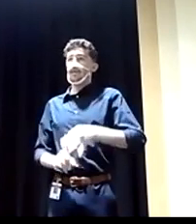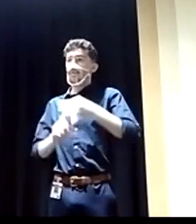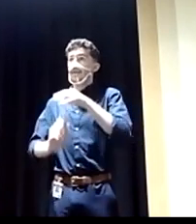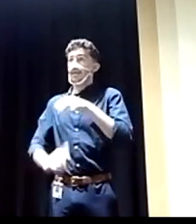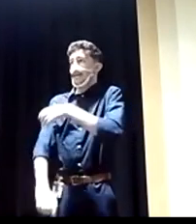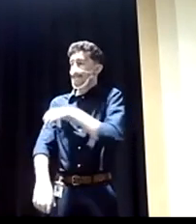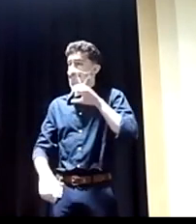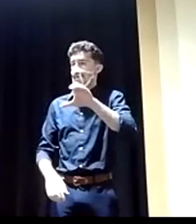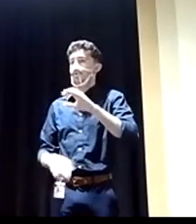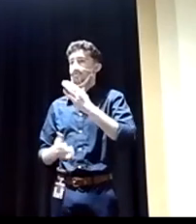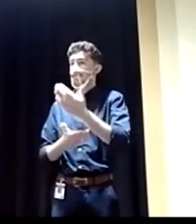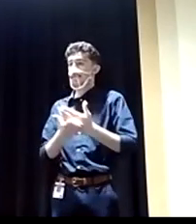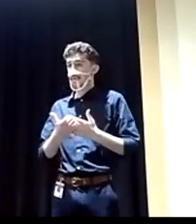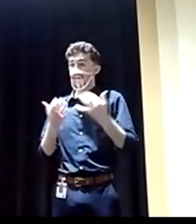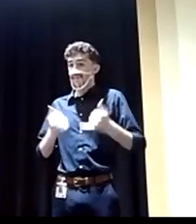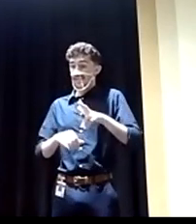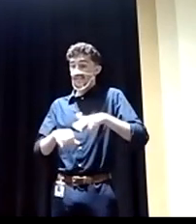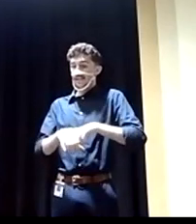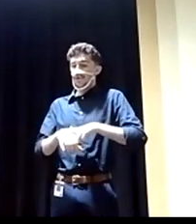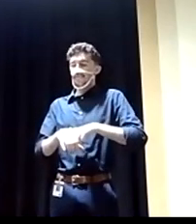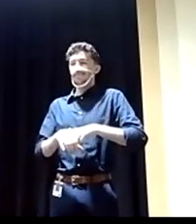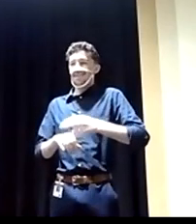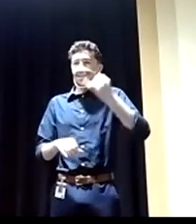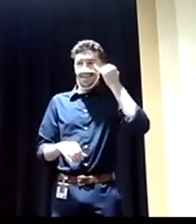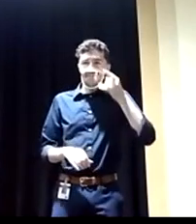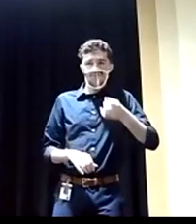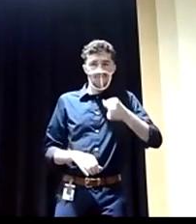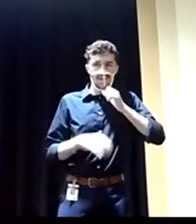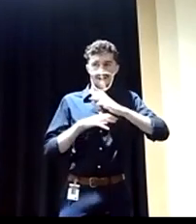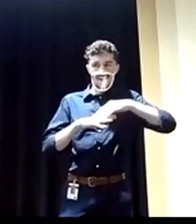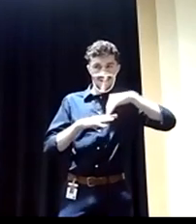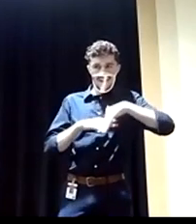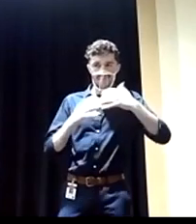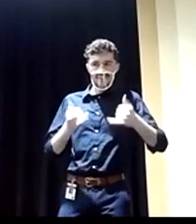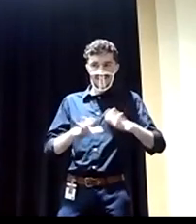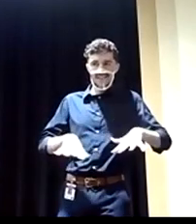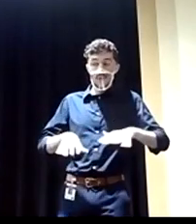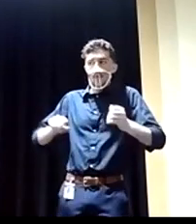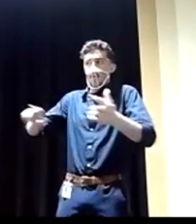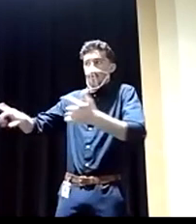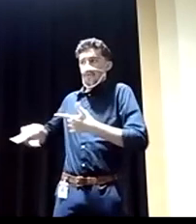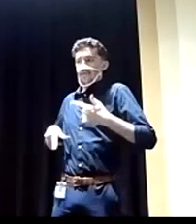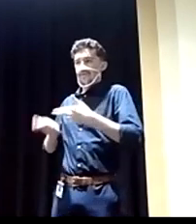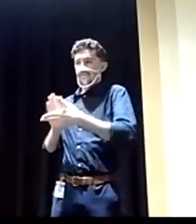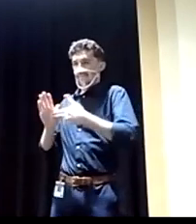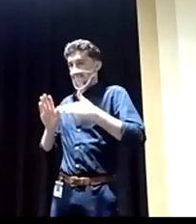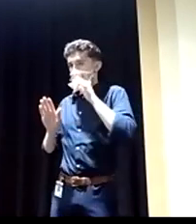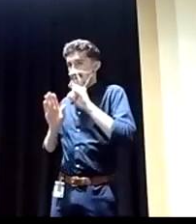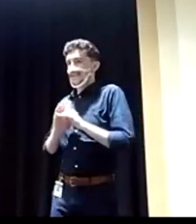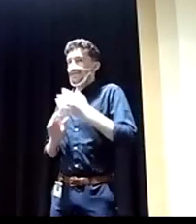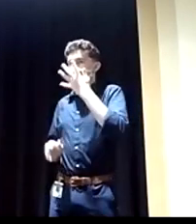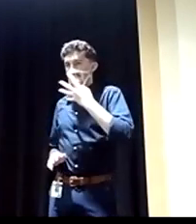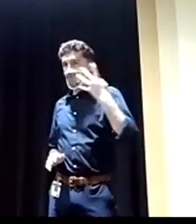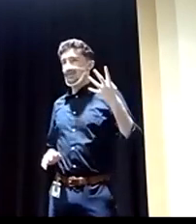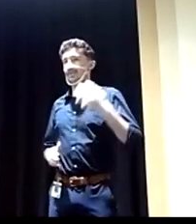nation is that unless you are native to this land, we're all immigrants to this country. And